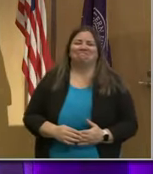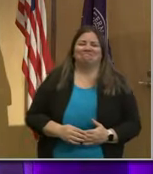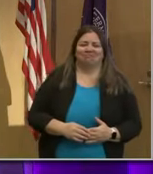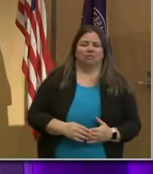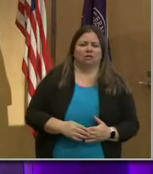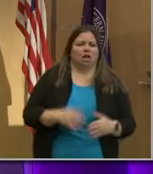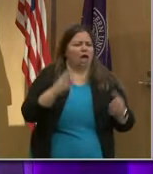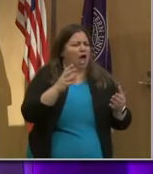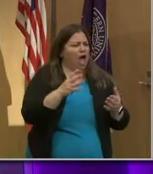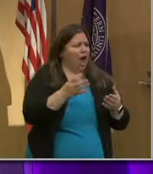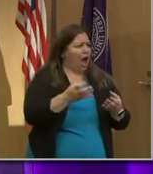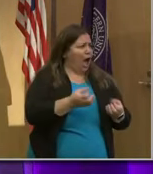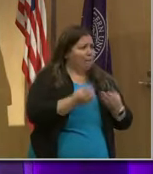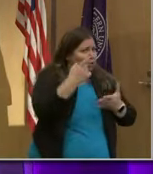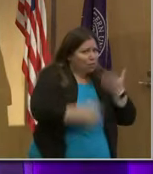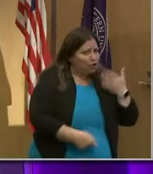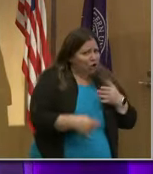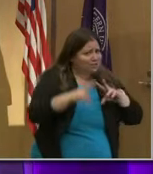And how much is that evaluation?